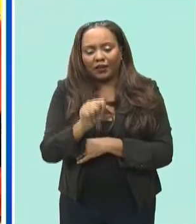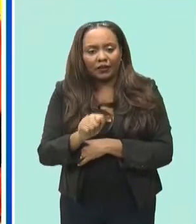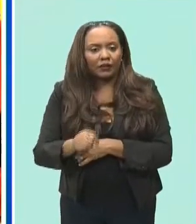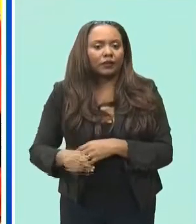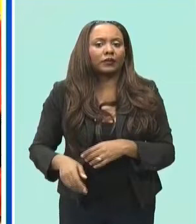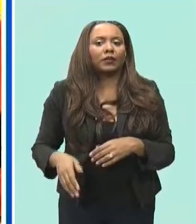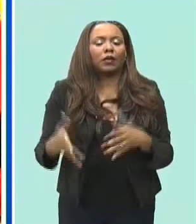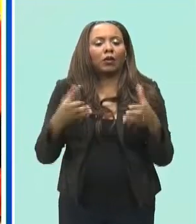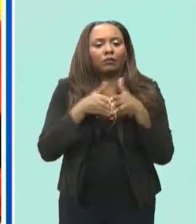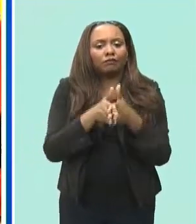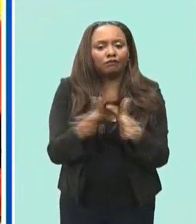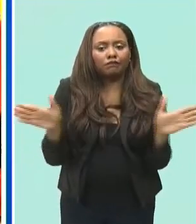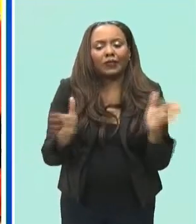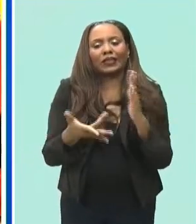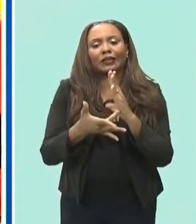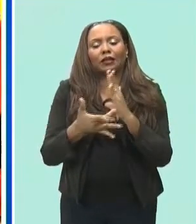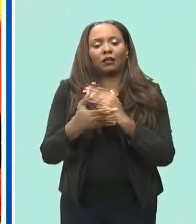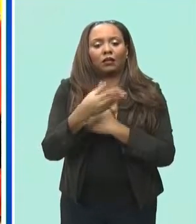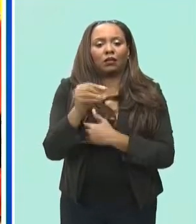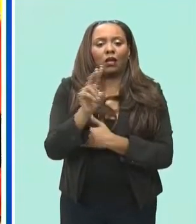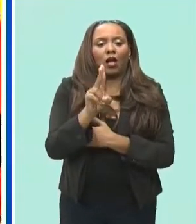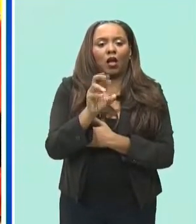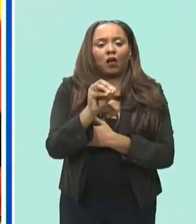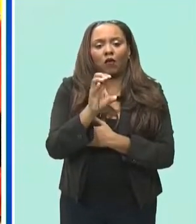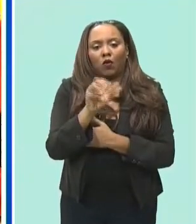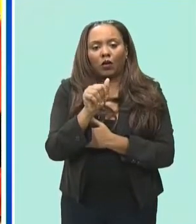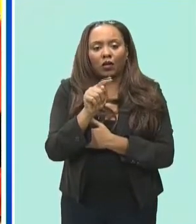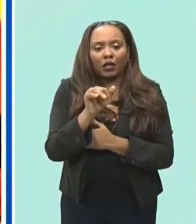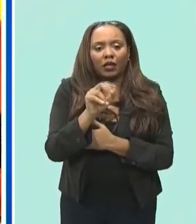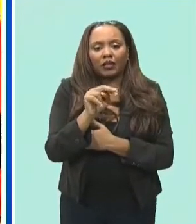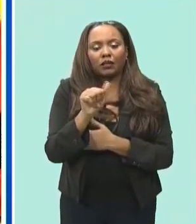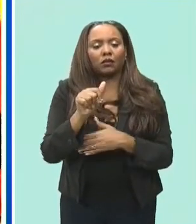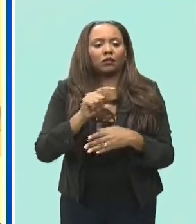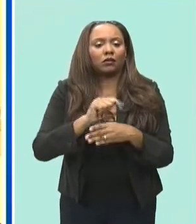to be able to expand technical and vocational training across the curriculum